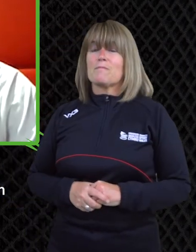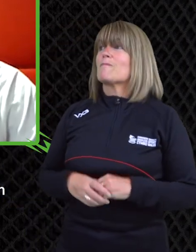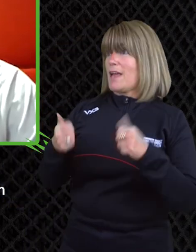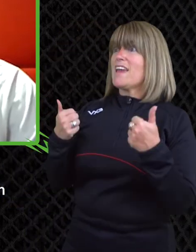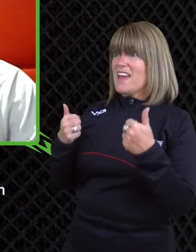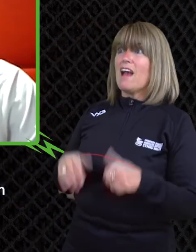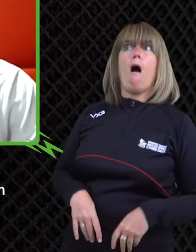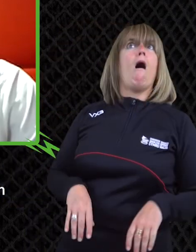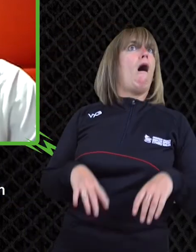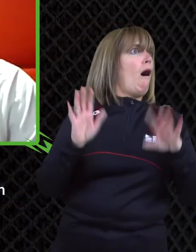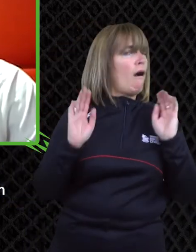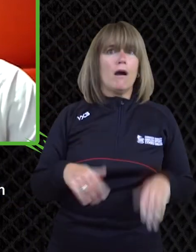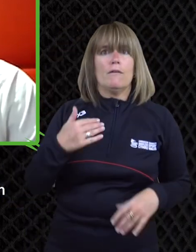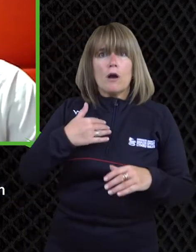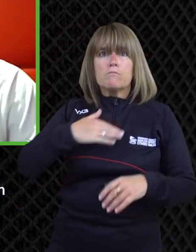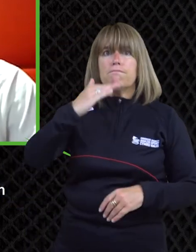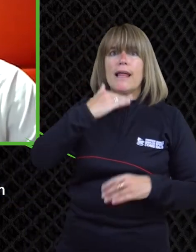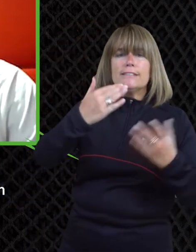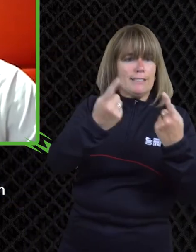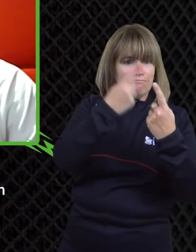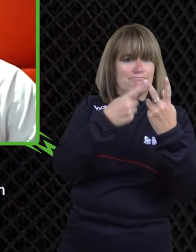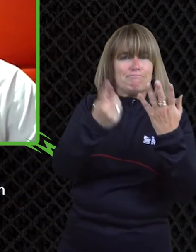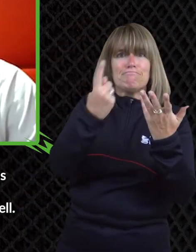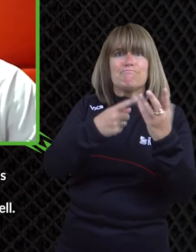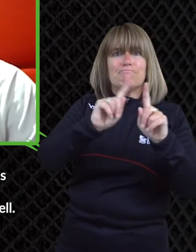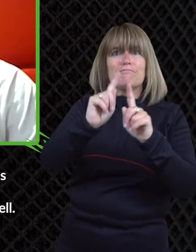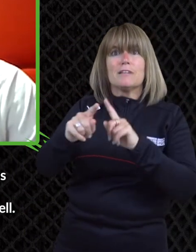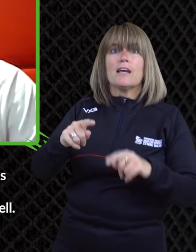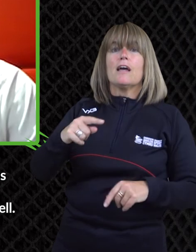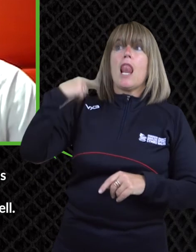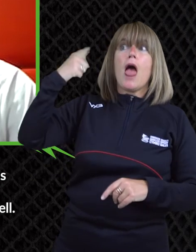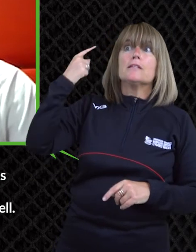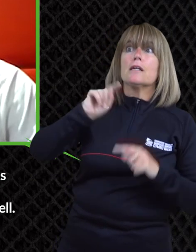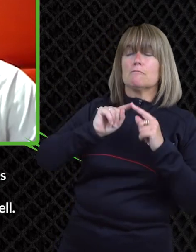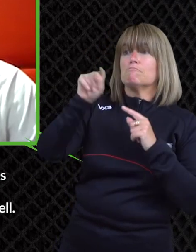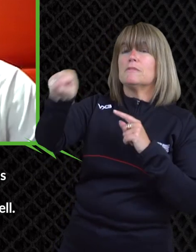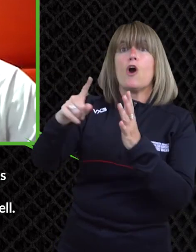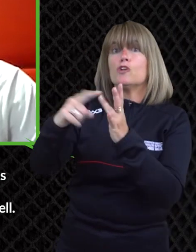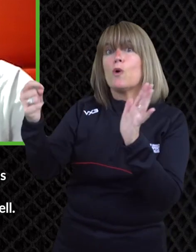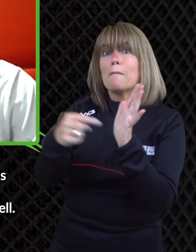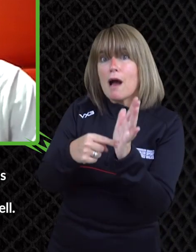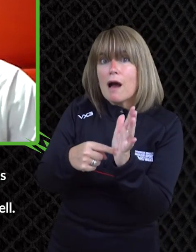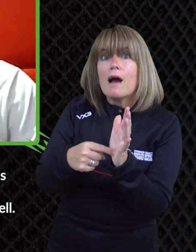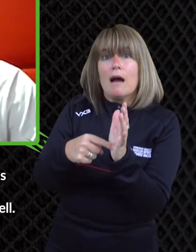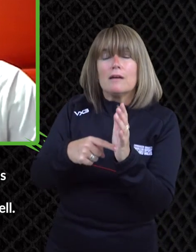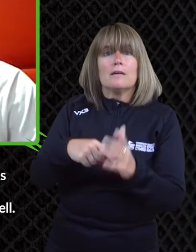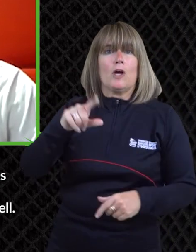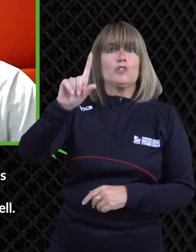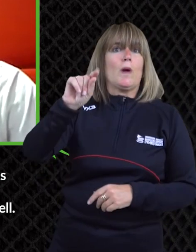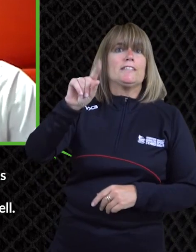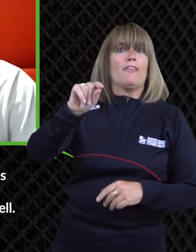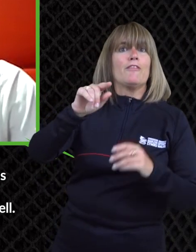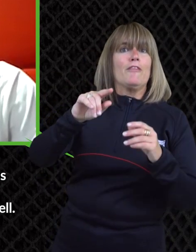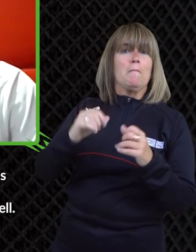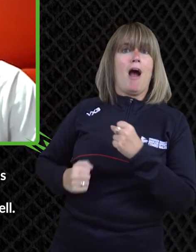things you've got going on uh ahead in the in the future yeah i've got plenty to do i got london coming up in october and then